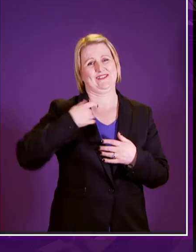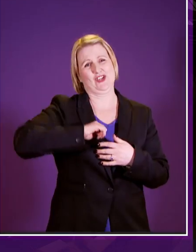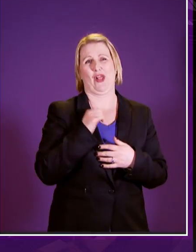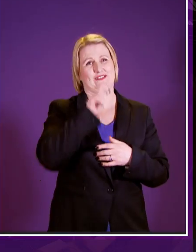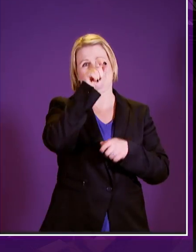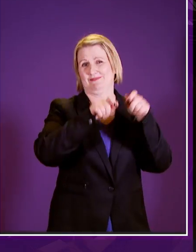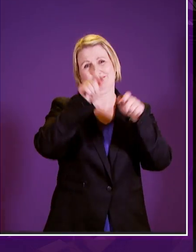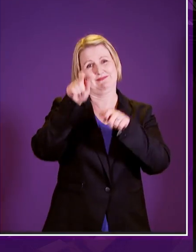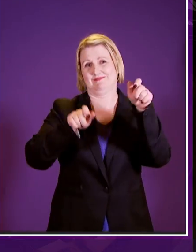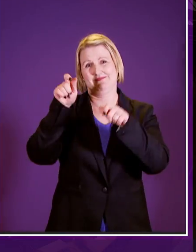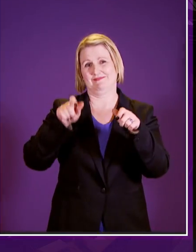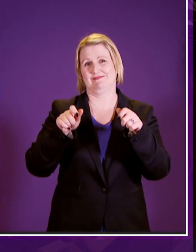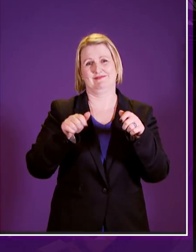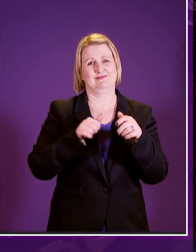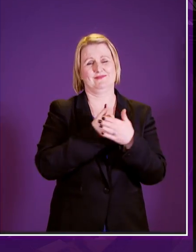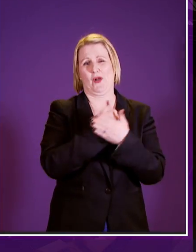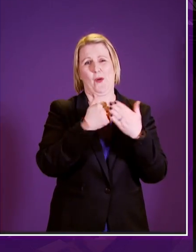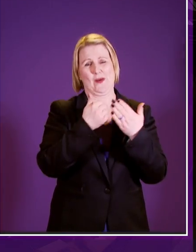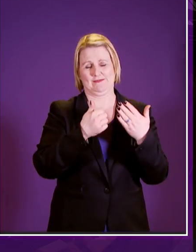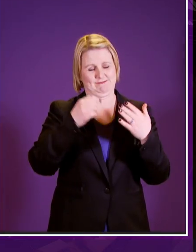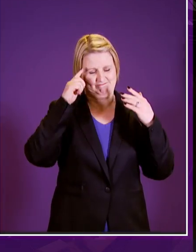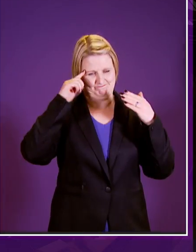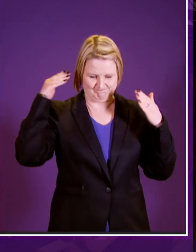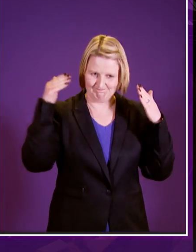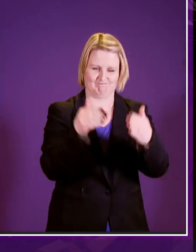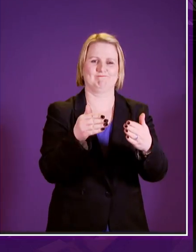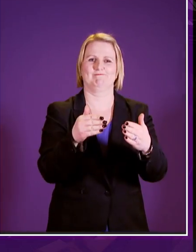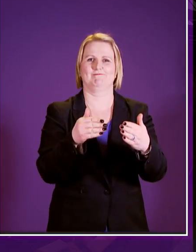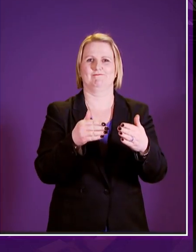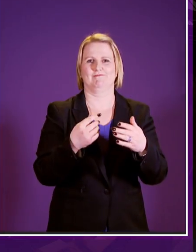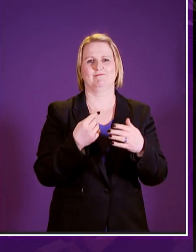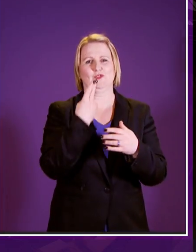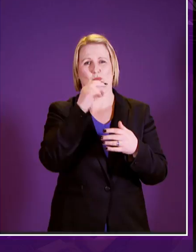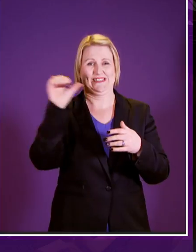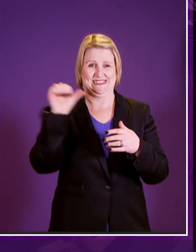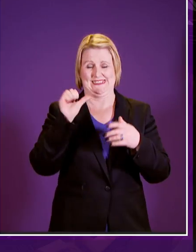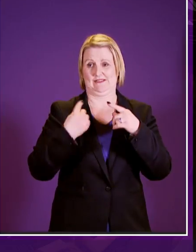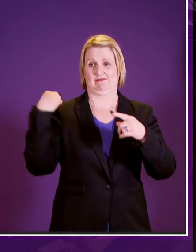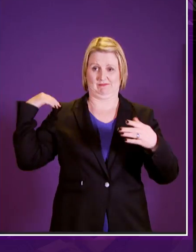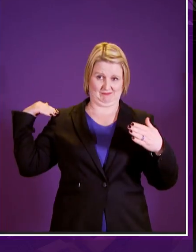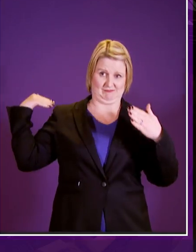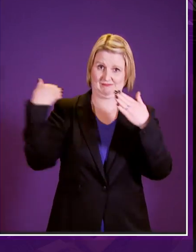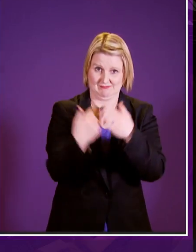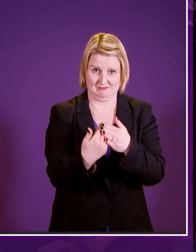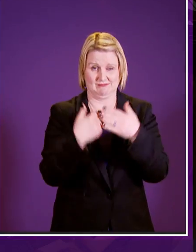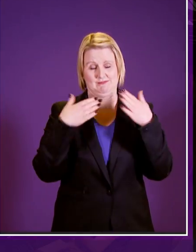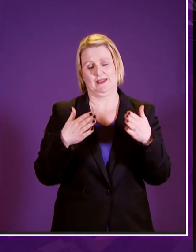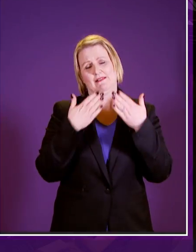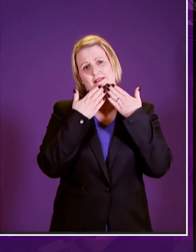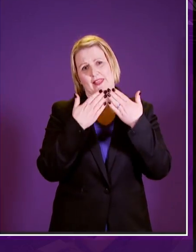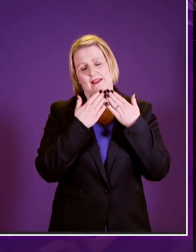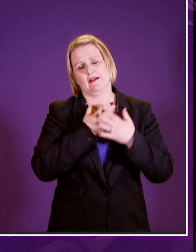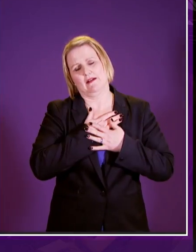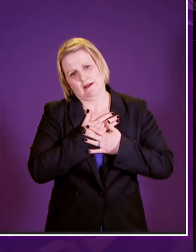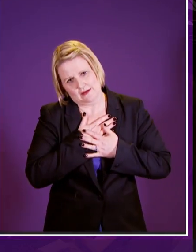of this bill at all times from the start of our engagement program in 2016 I have been thankful and humbled